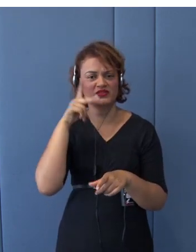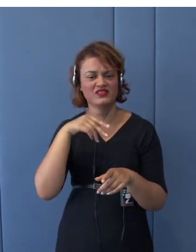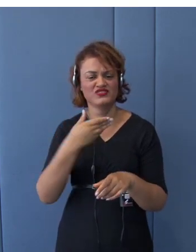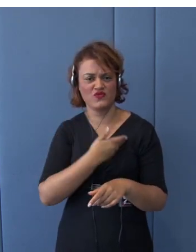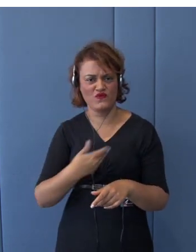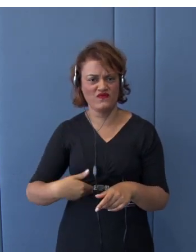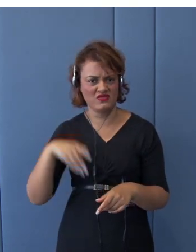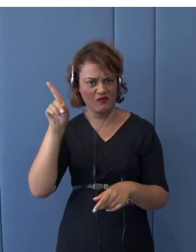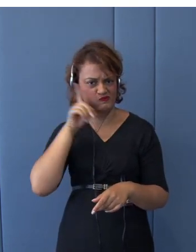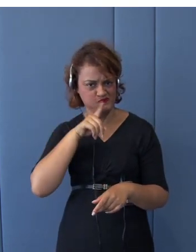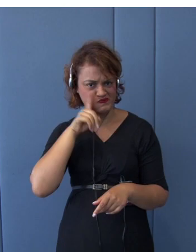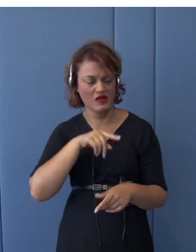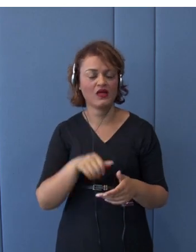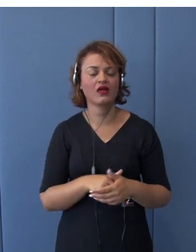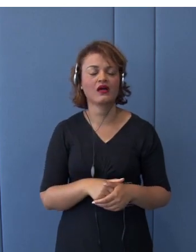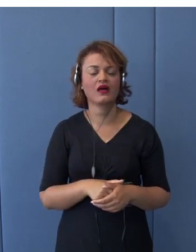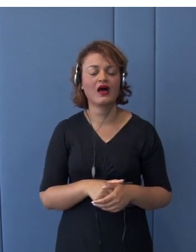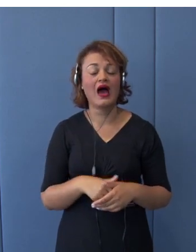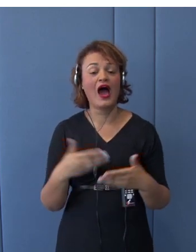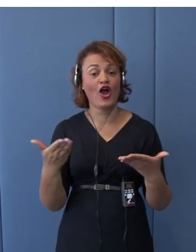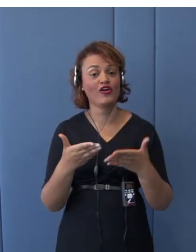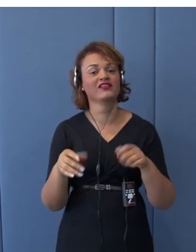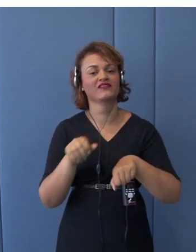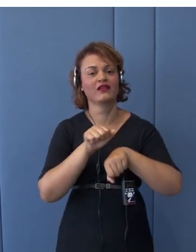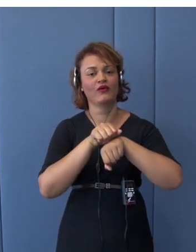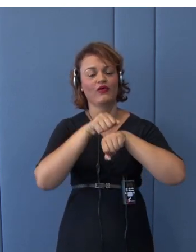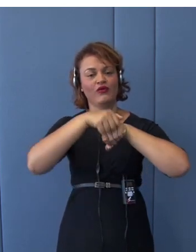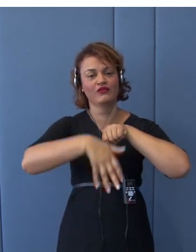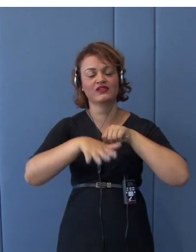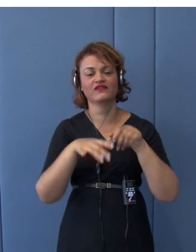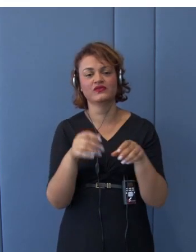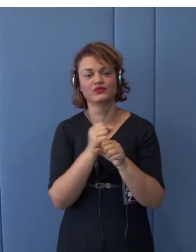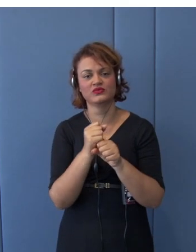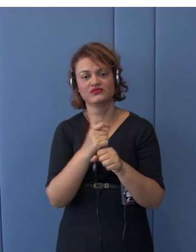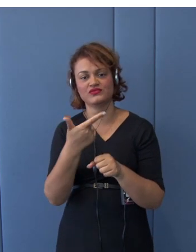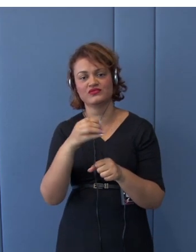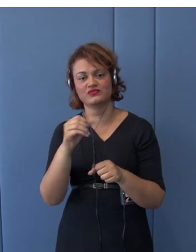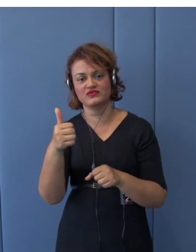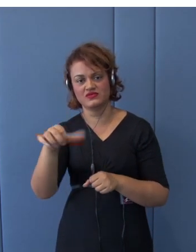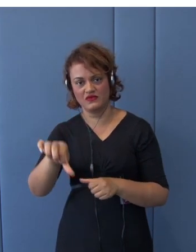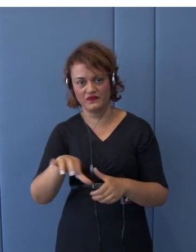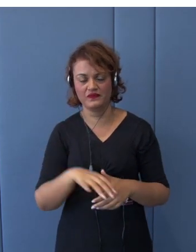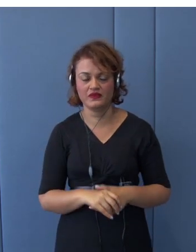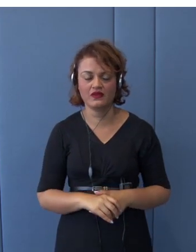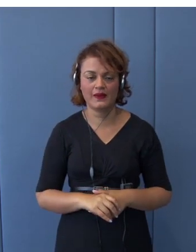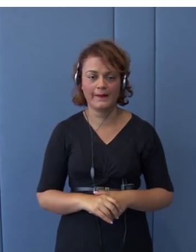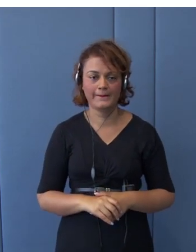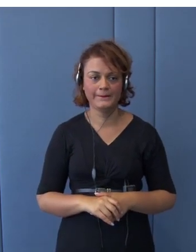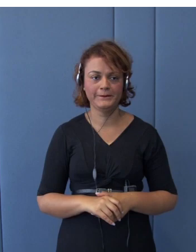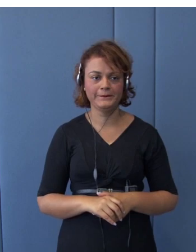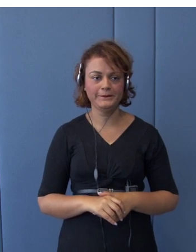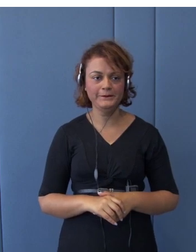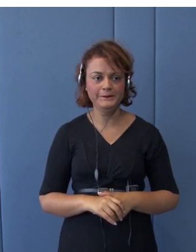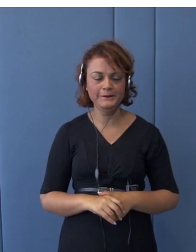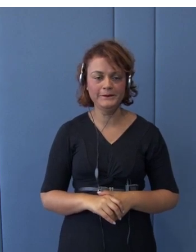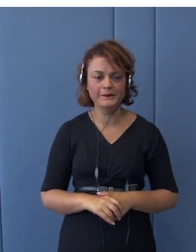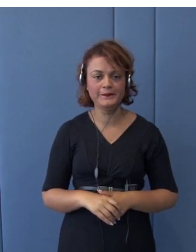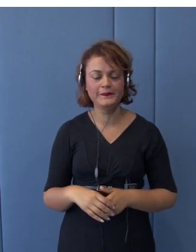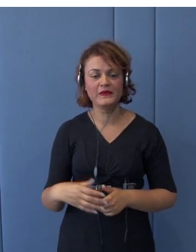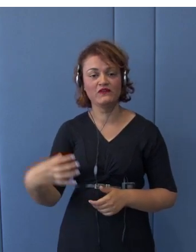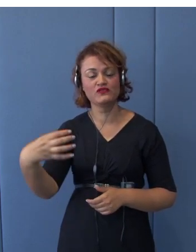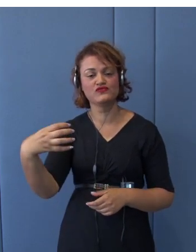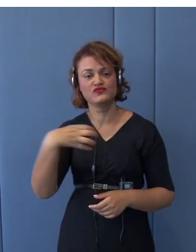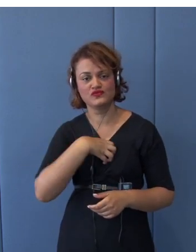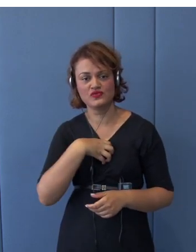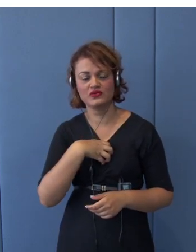COVID-19 thing. So let me start with the Brexit and Trump shock. And as you know,